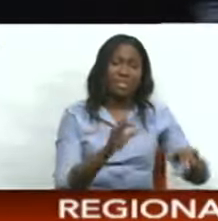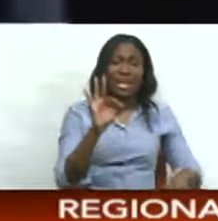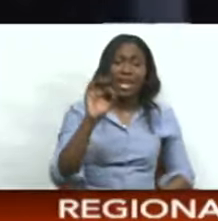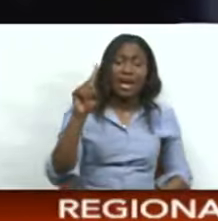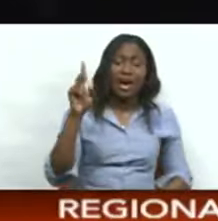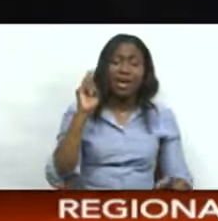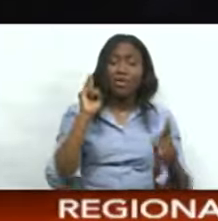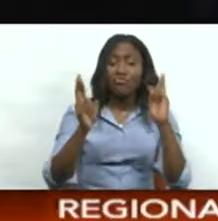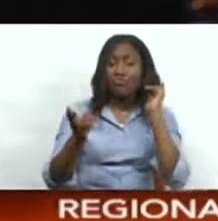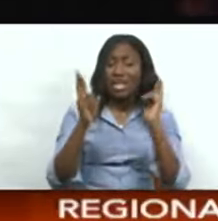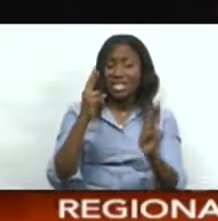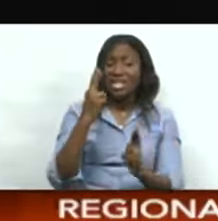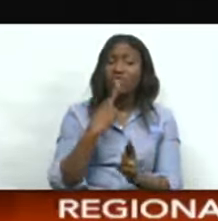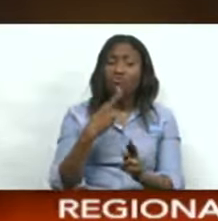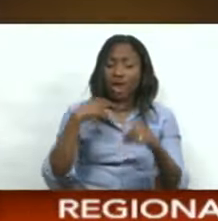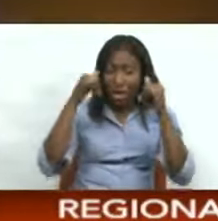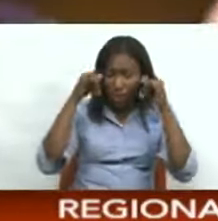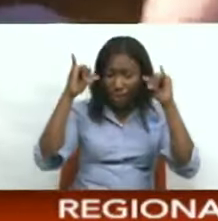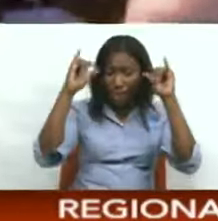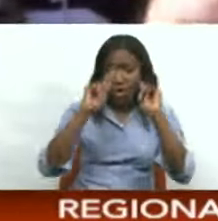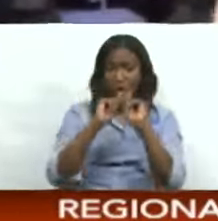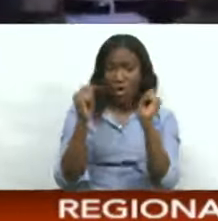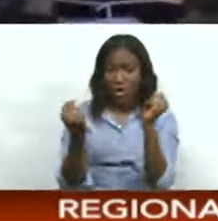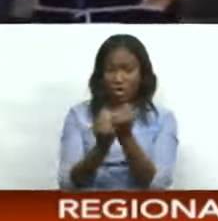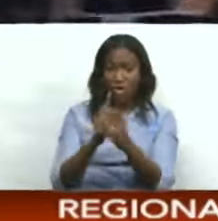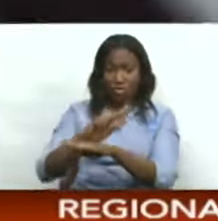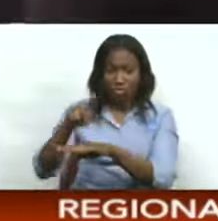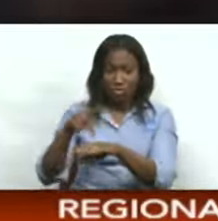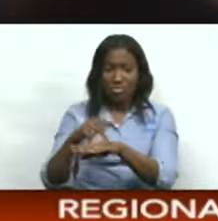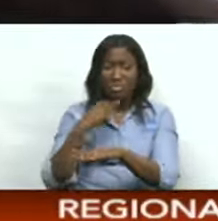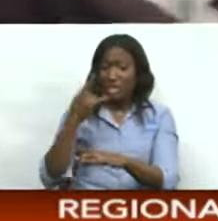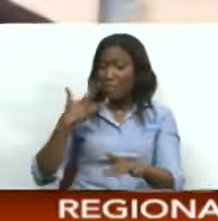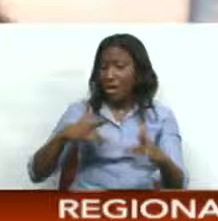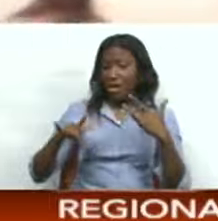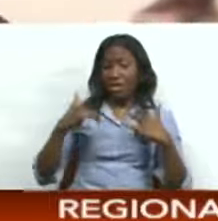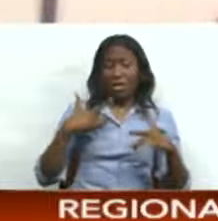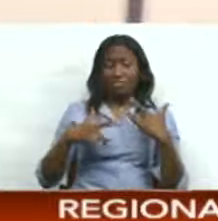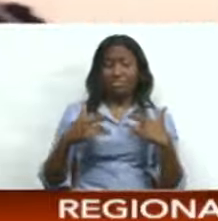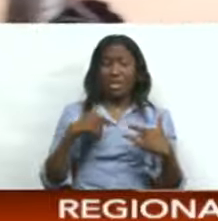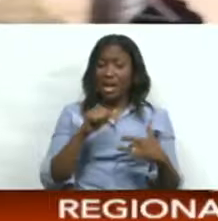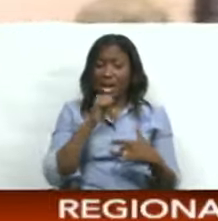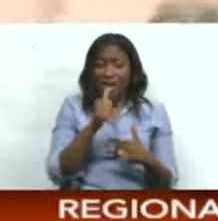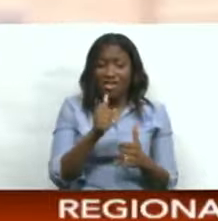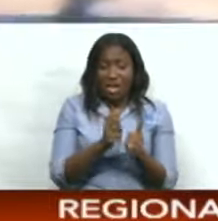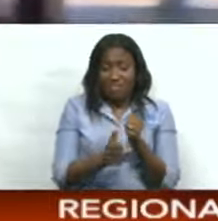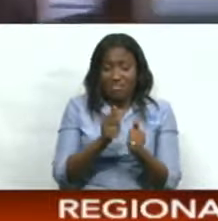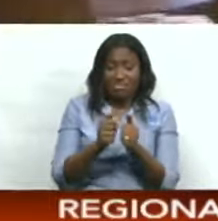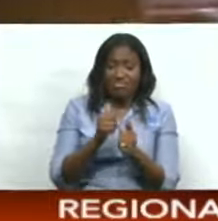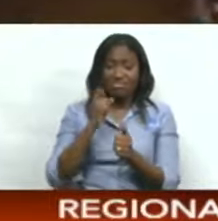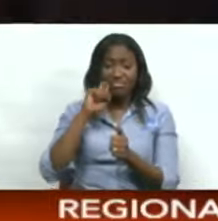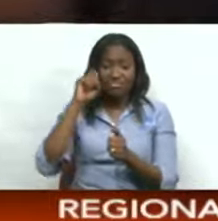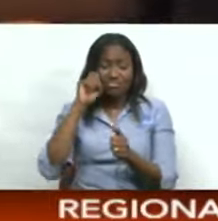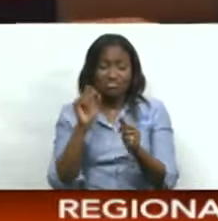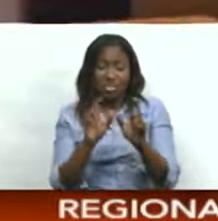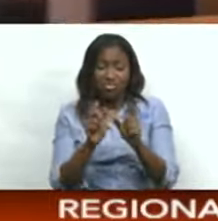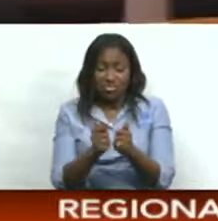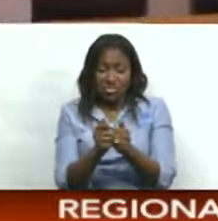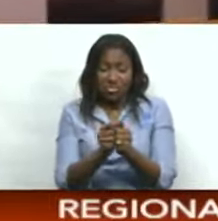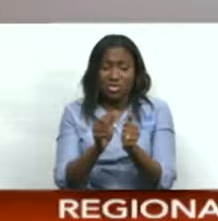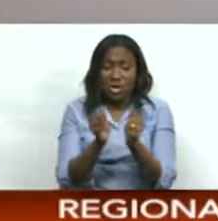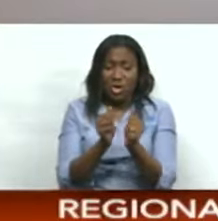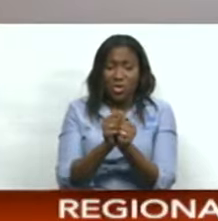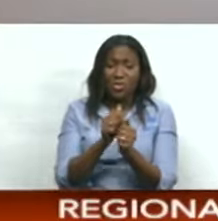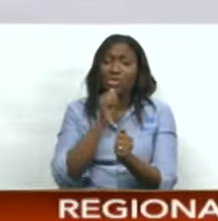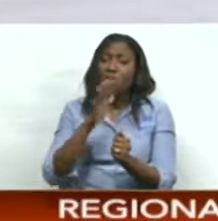racing, Red Bull team principal Christian Horner has again denied allegations of inappropriate behaviour after a series of alleged